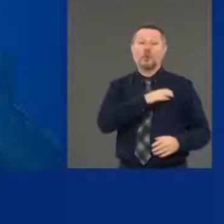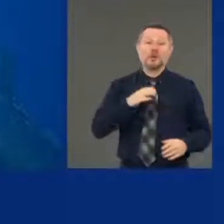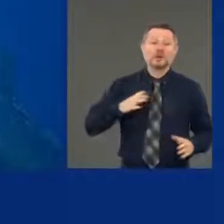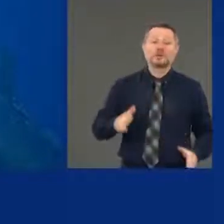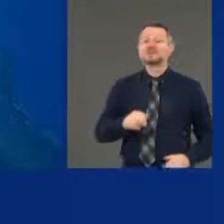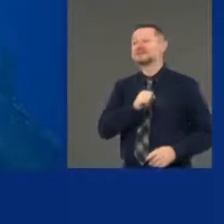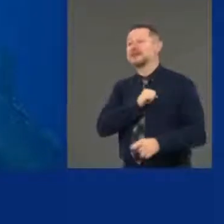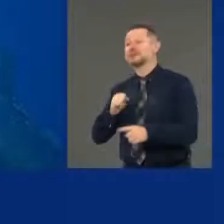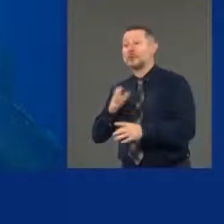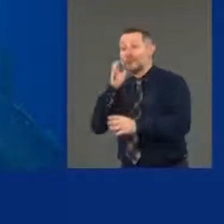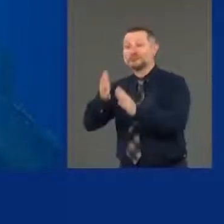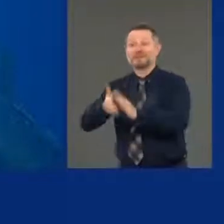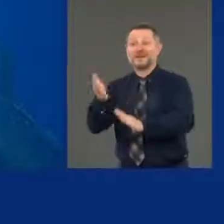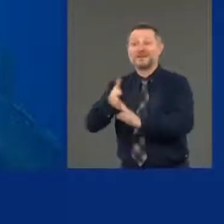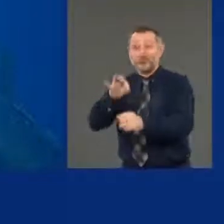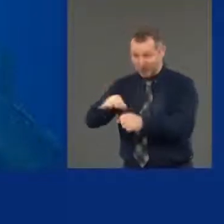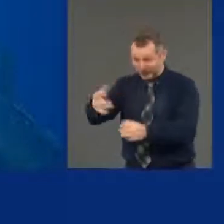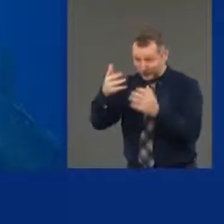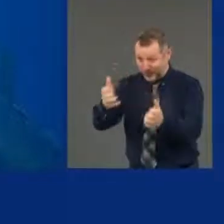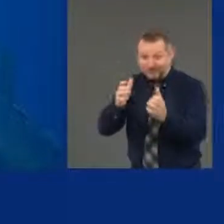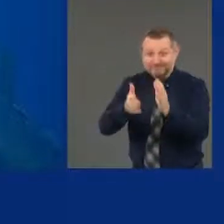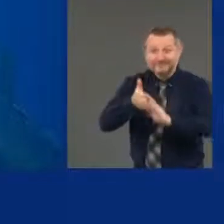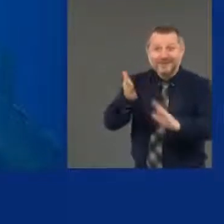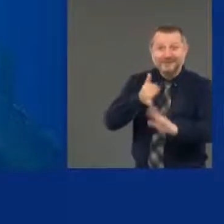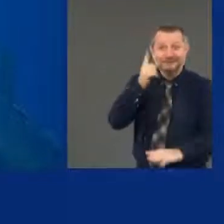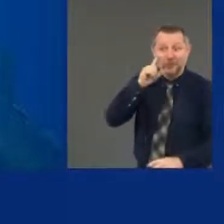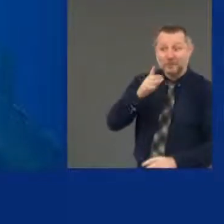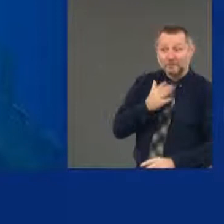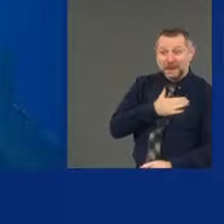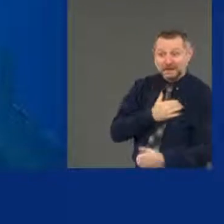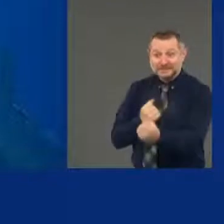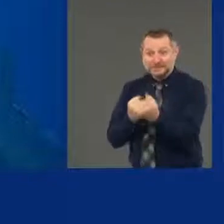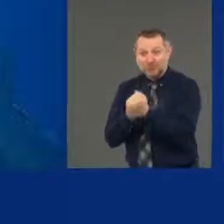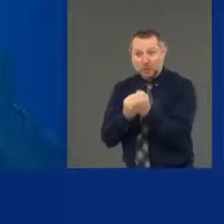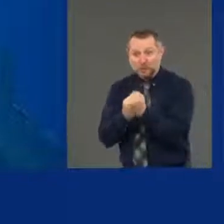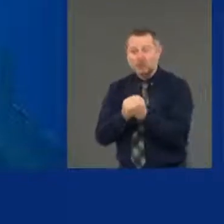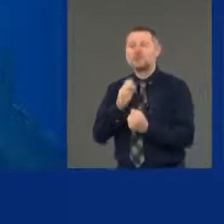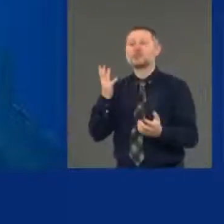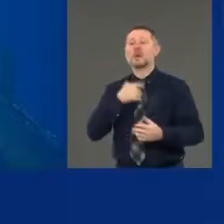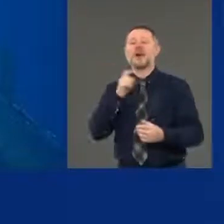you're running for. You want my support? Here's my agenda. That's my opinion.